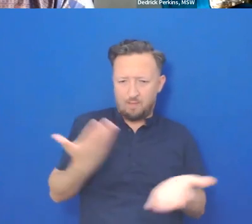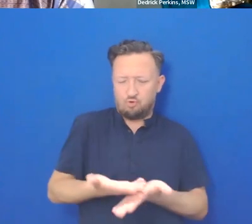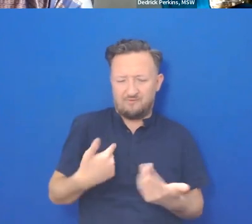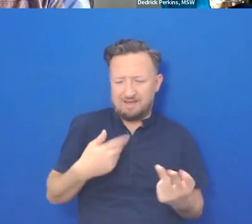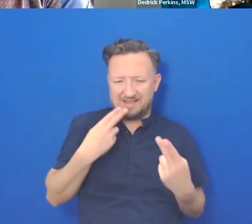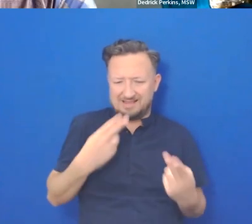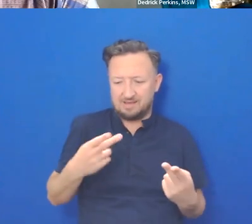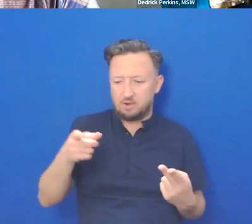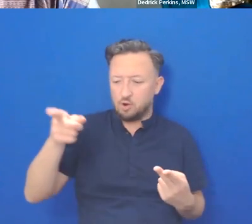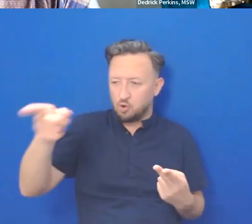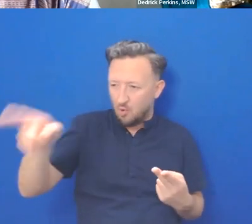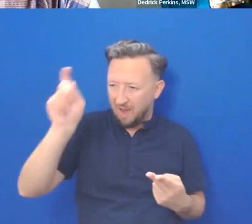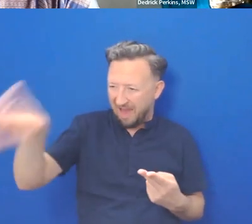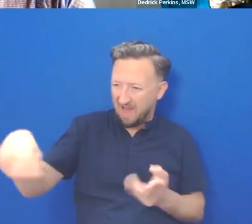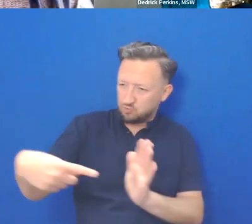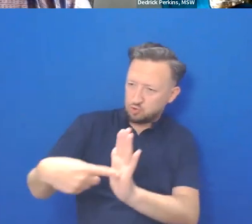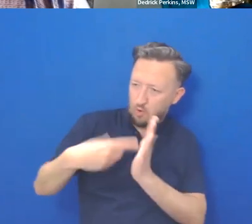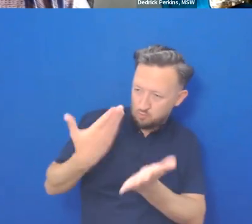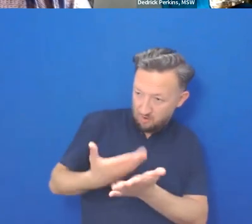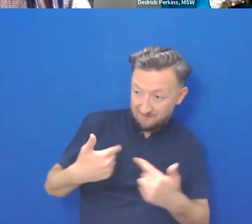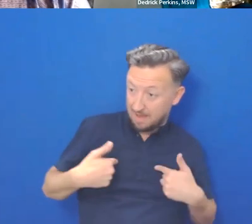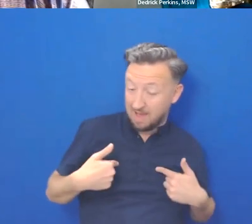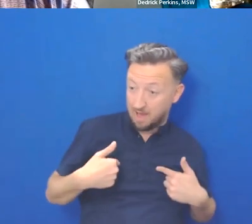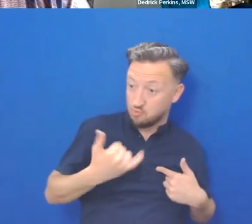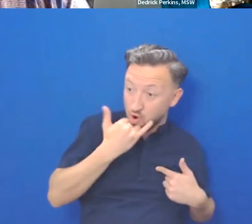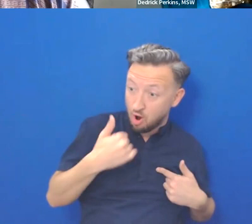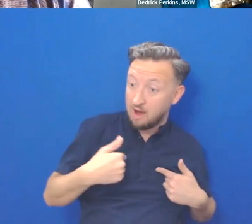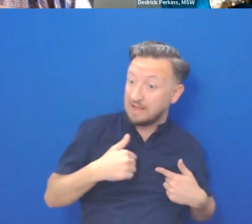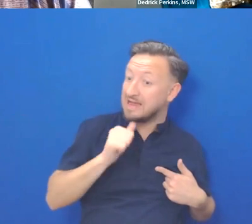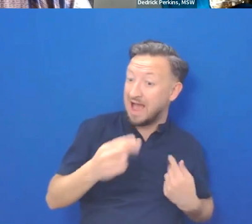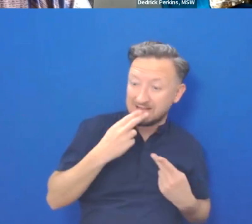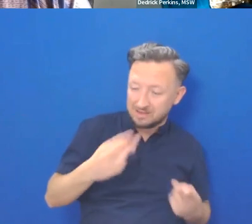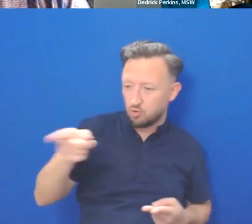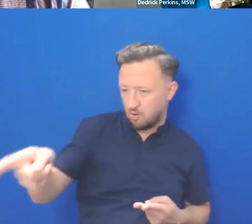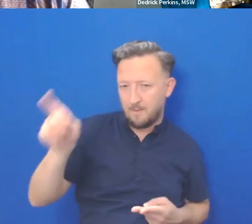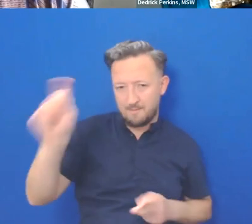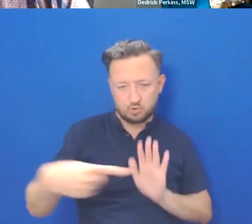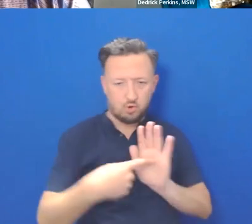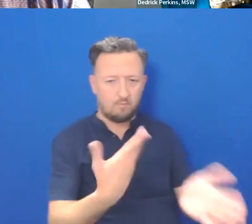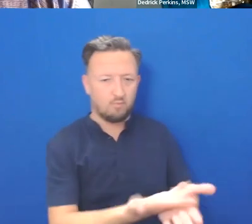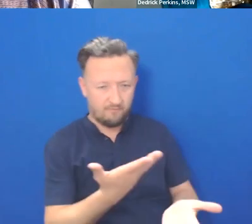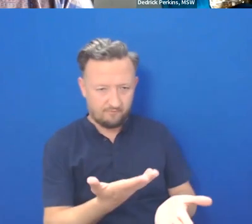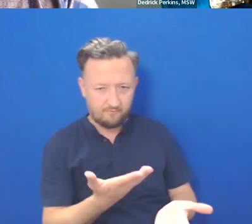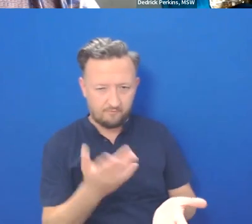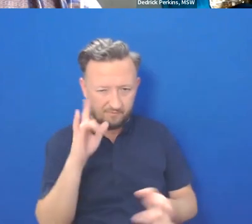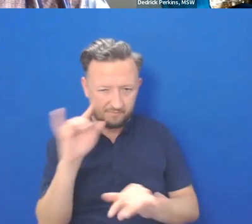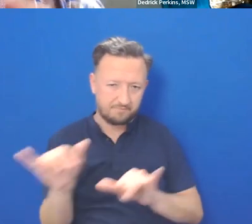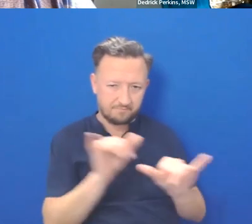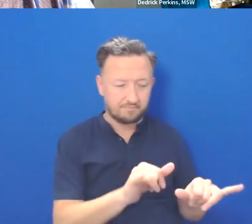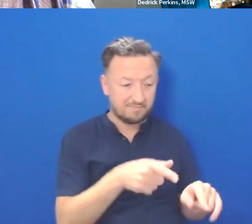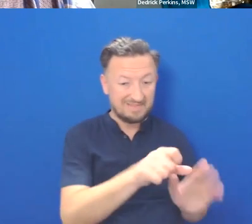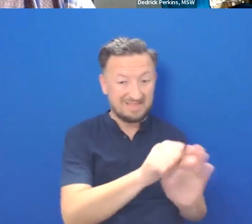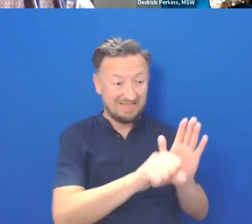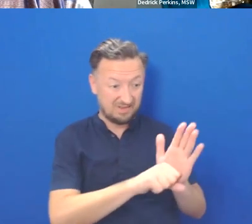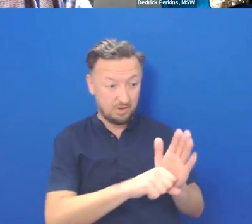presumption shifts the burden. Okay? Under international law, the presumption of continuity of a state means that